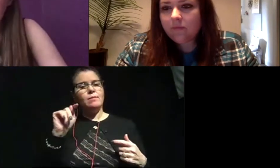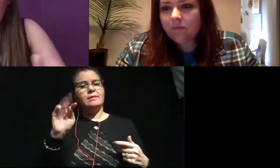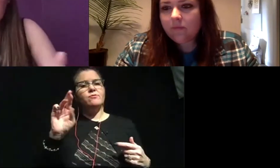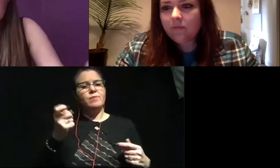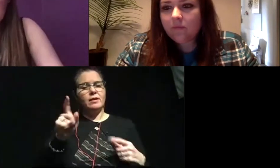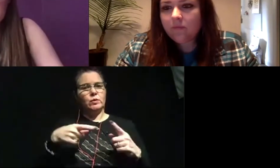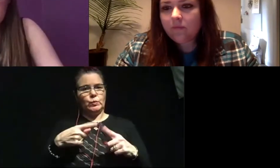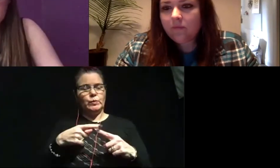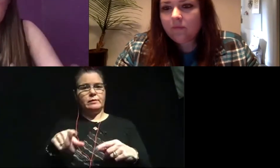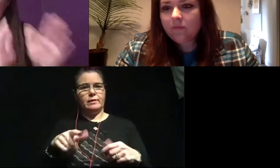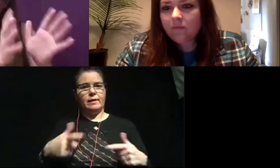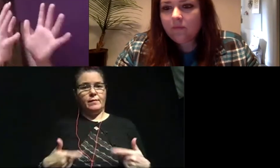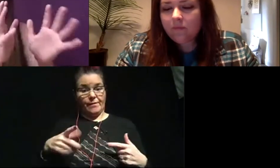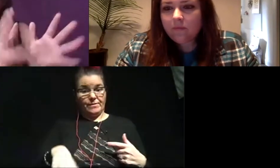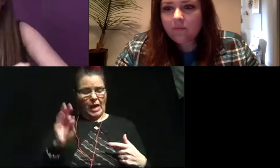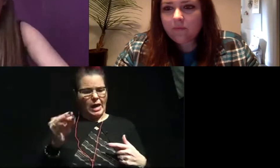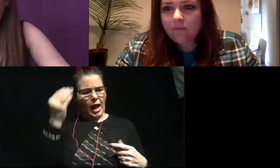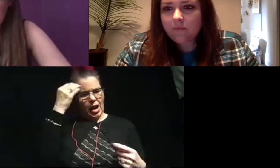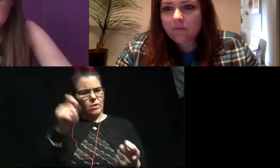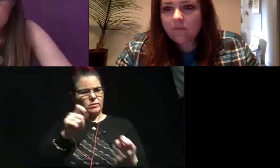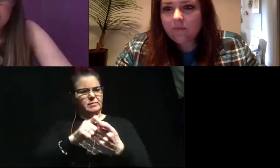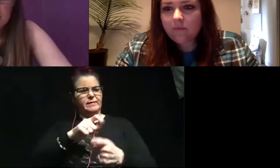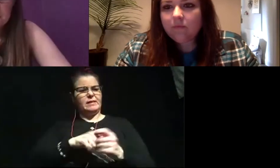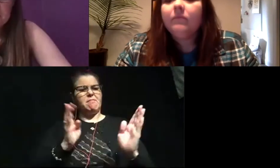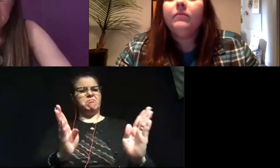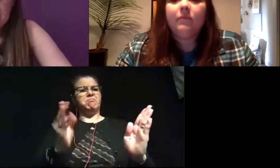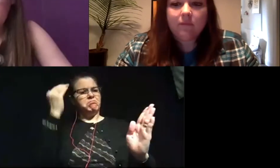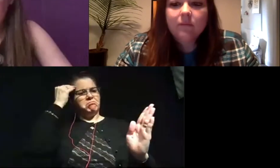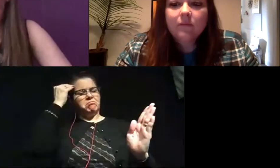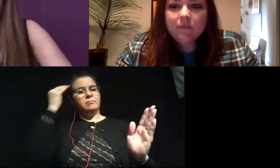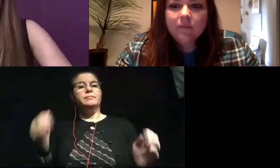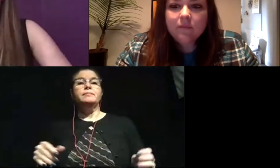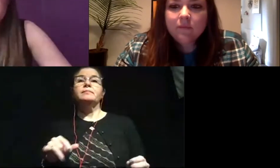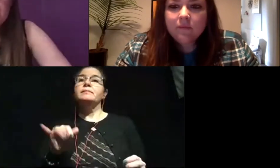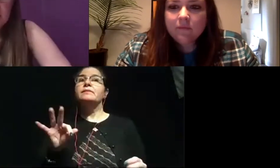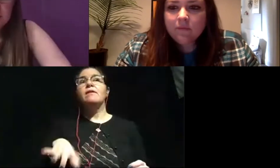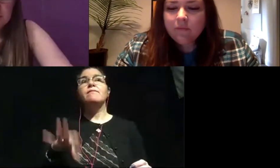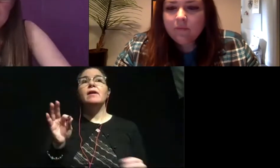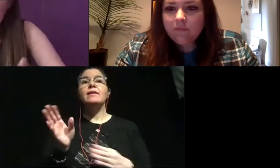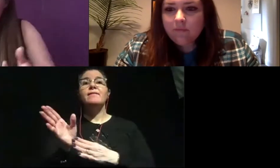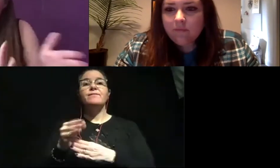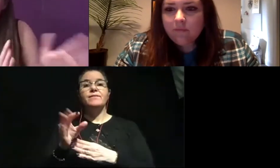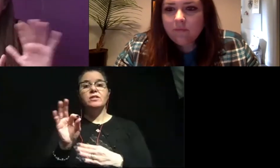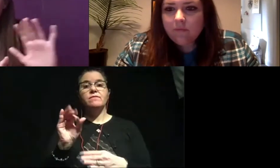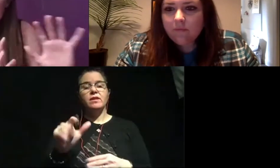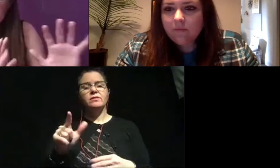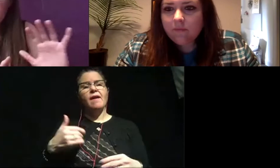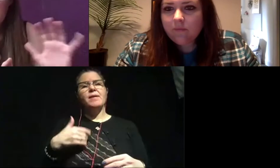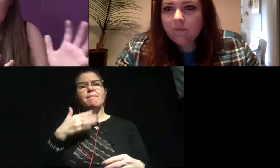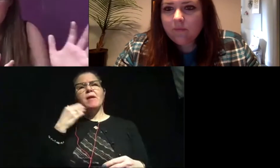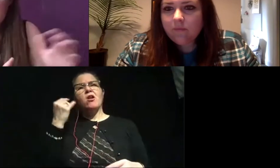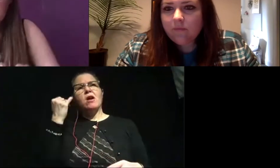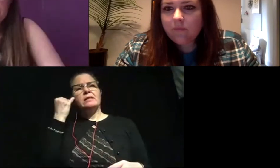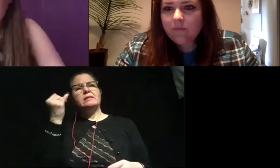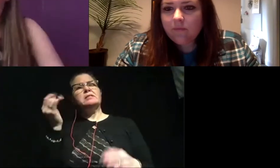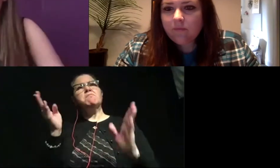So if I find a T-Rex fossil, I know where I am in the geologic time scale. If I find a fish fossil, I have a better idea of where